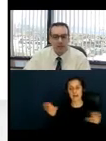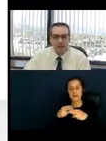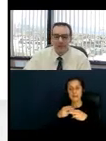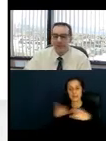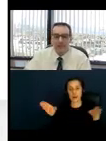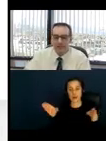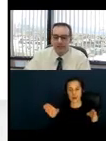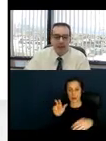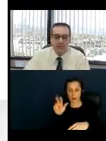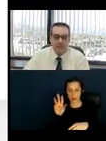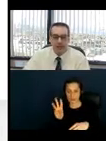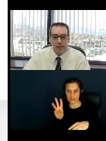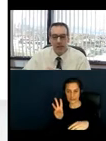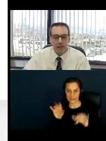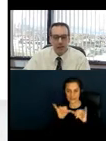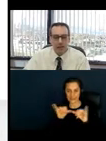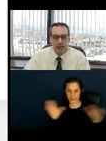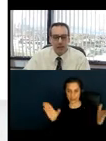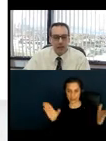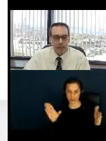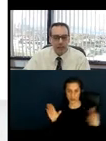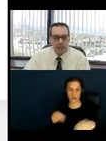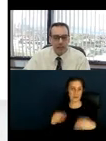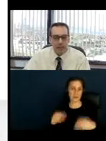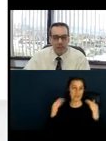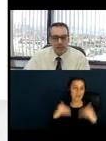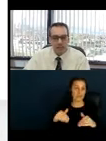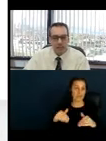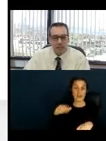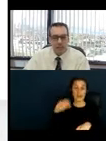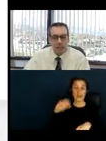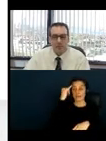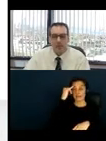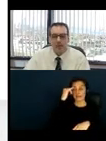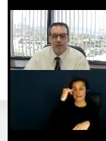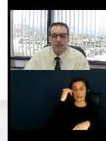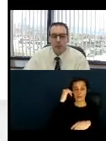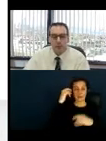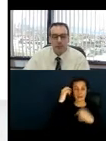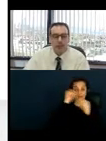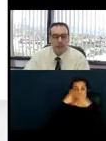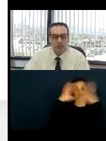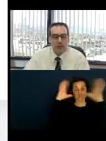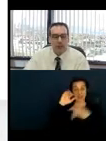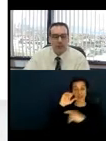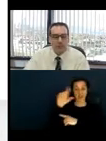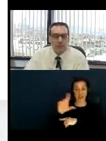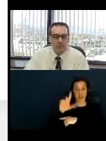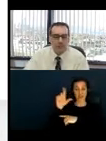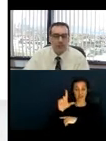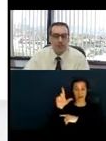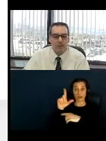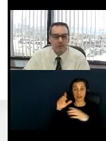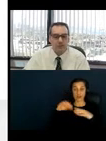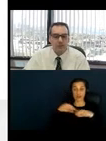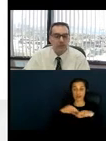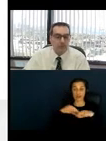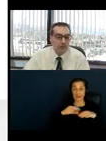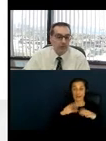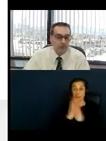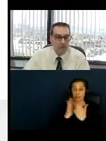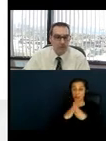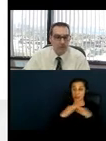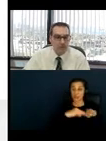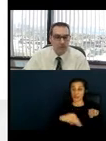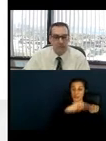think the end of a library stack, must approve, must provide the appropriate clear width, which could differ from